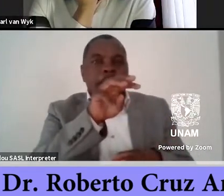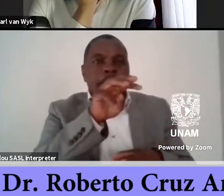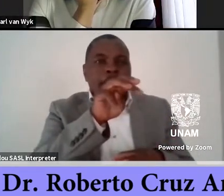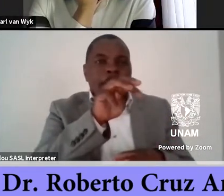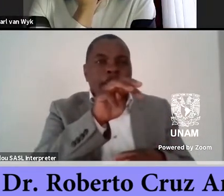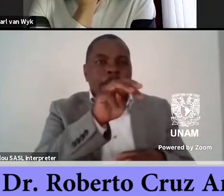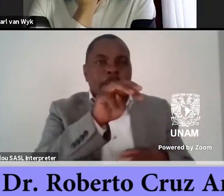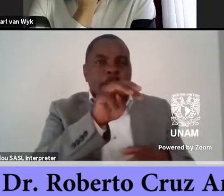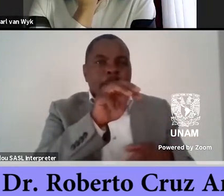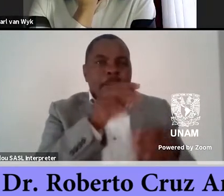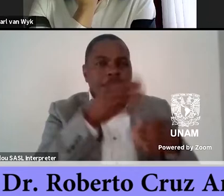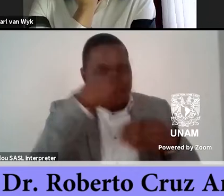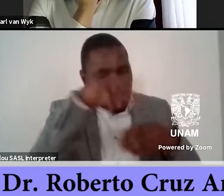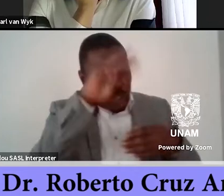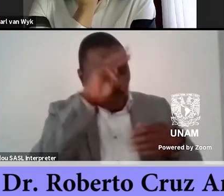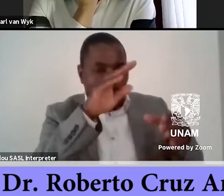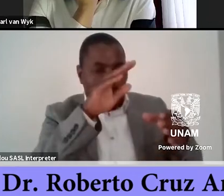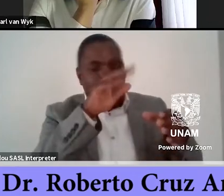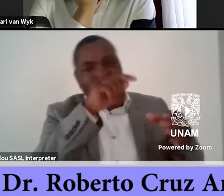It's, it's, it's